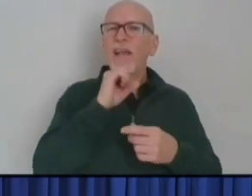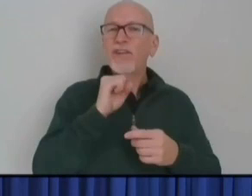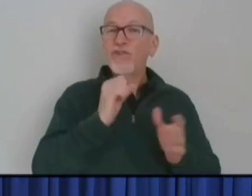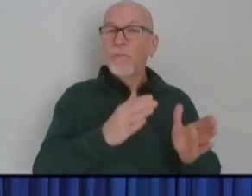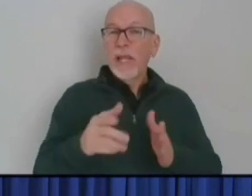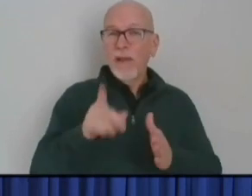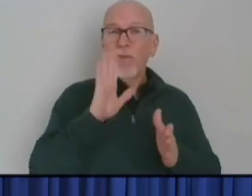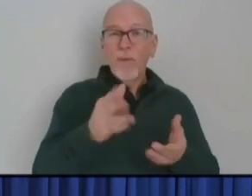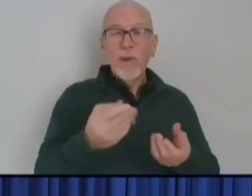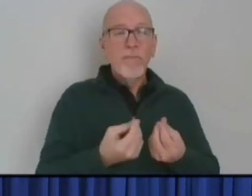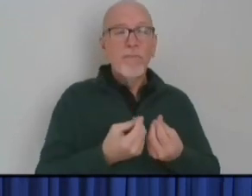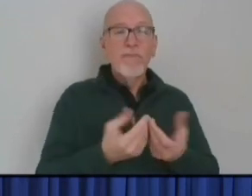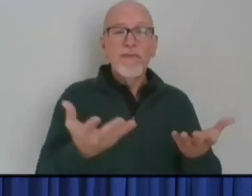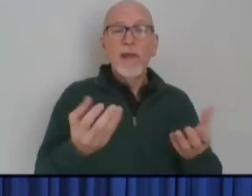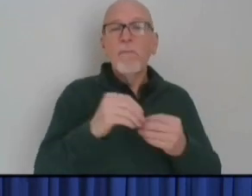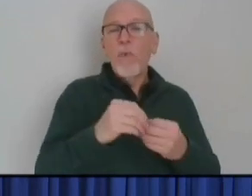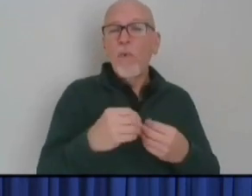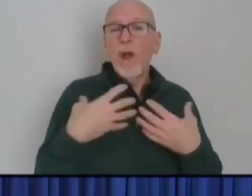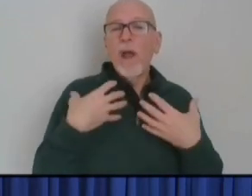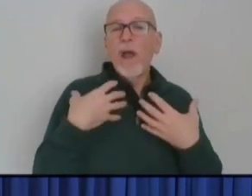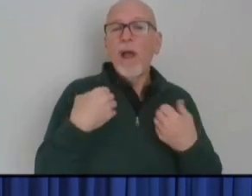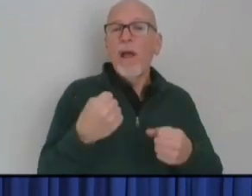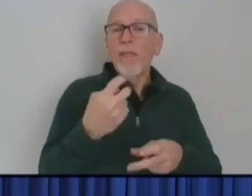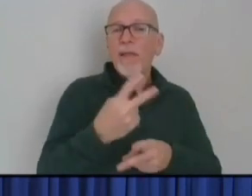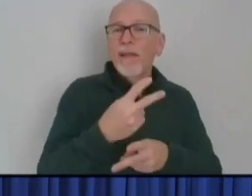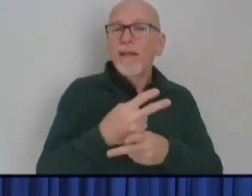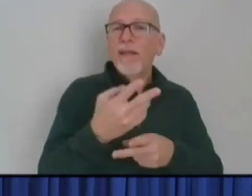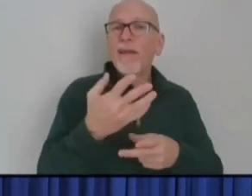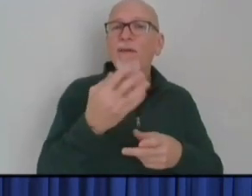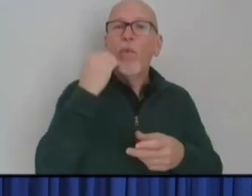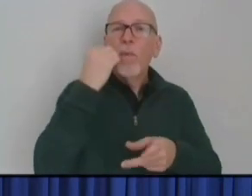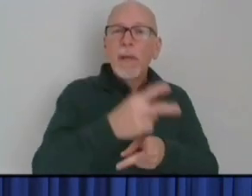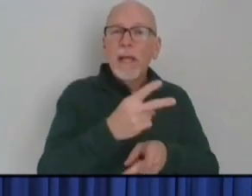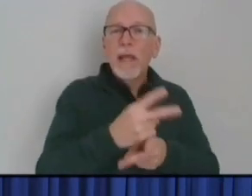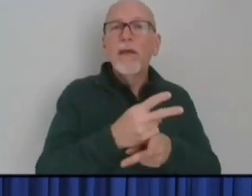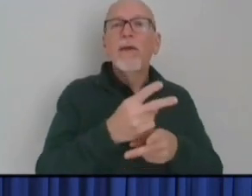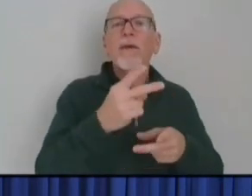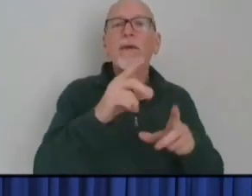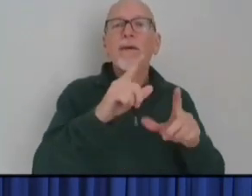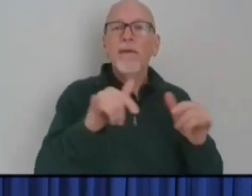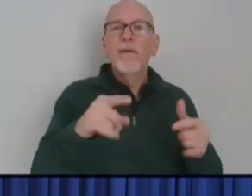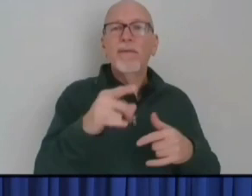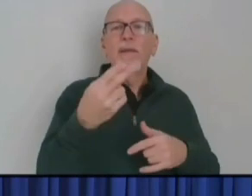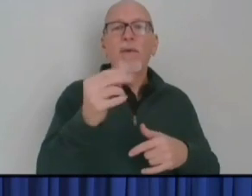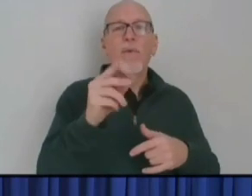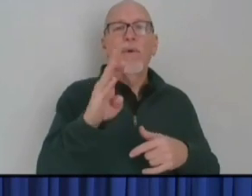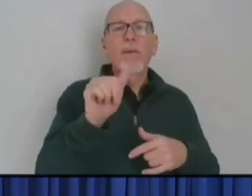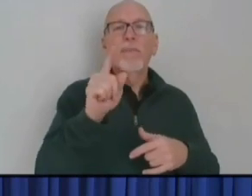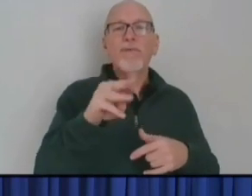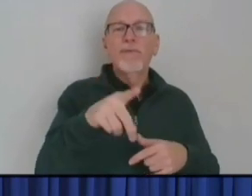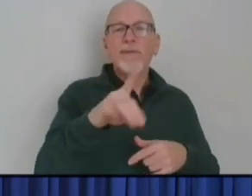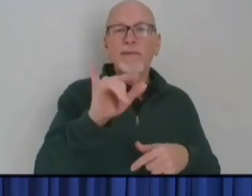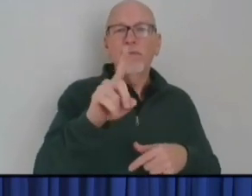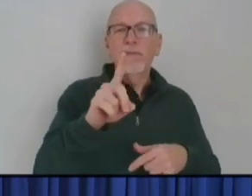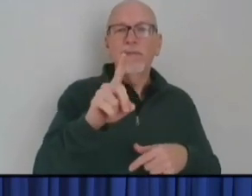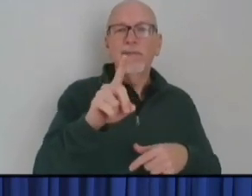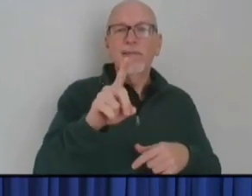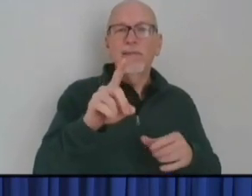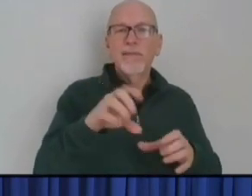offer Hoosiers more home care and tie nursing home money to quality that the Holcomb administration scrapped in 2017.